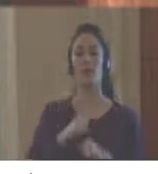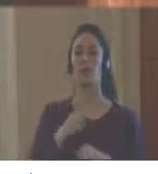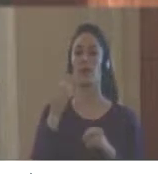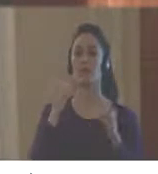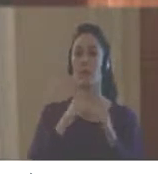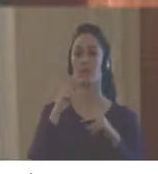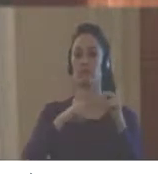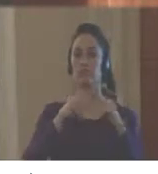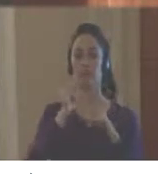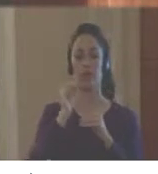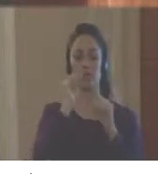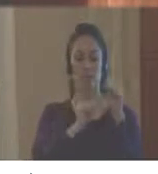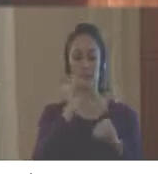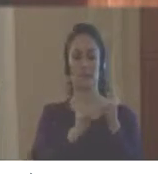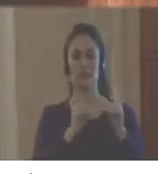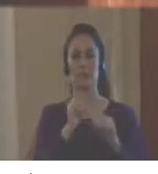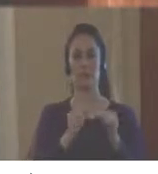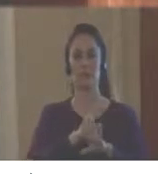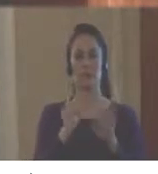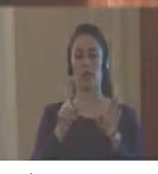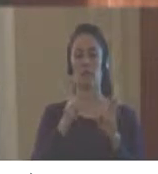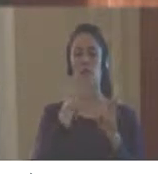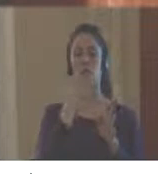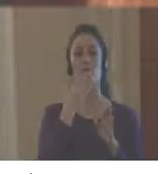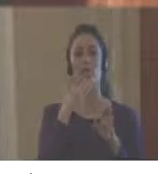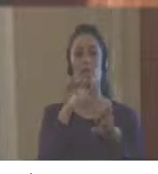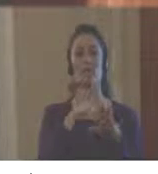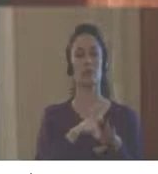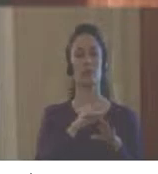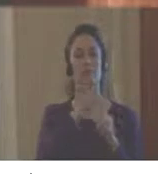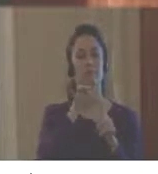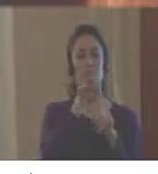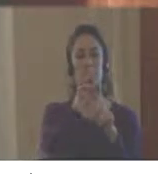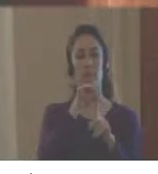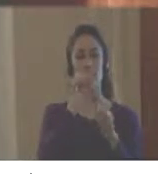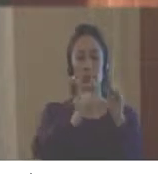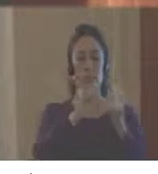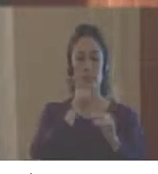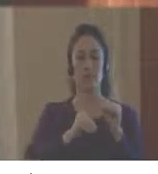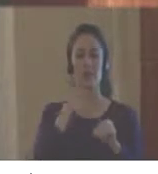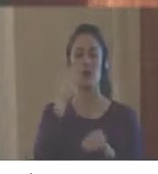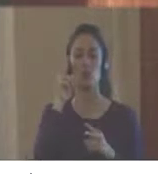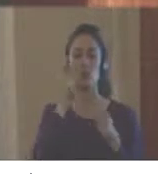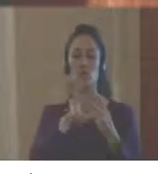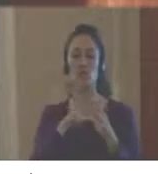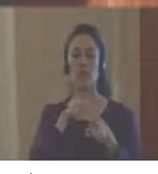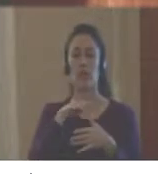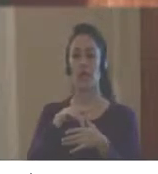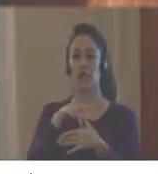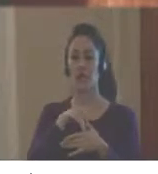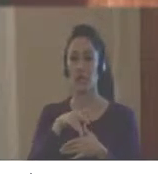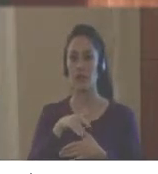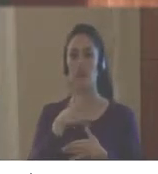basically what we have is a matrix that has the components of identifying reduction of